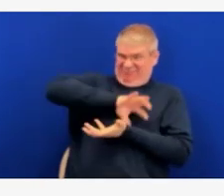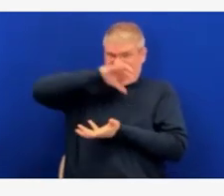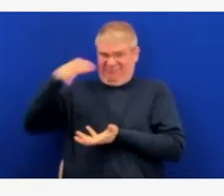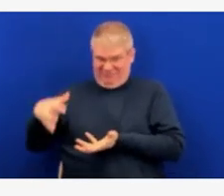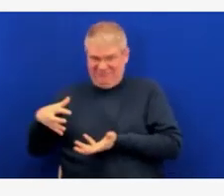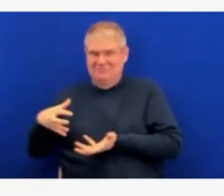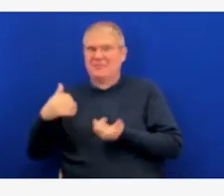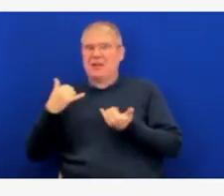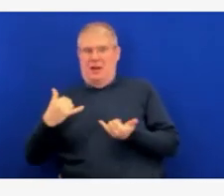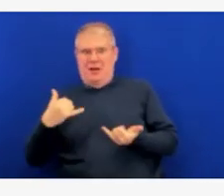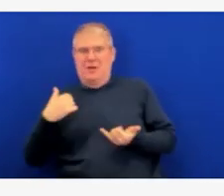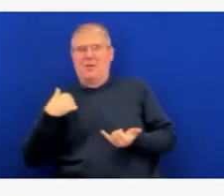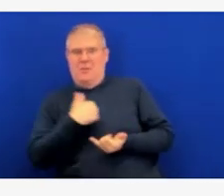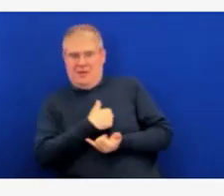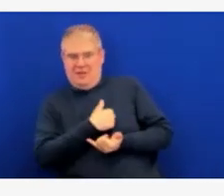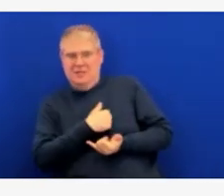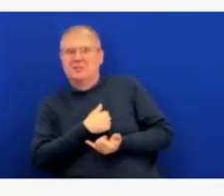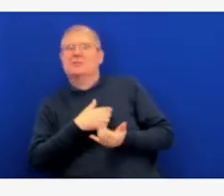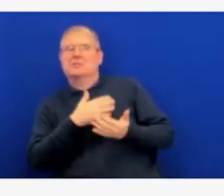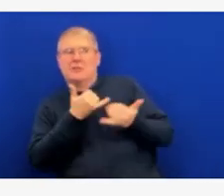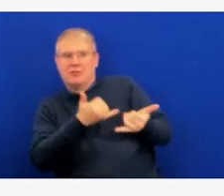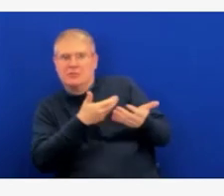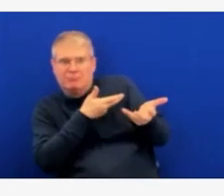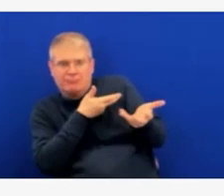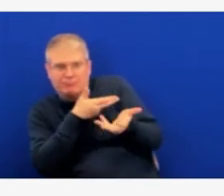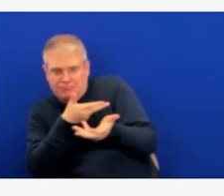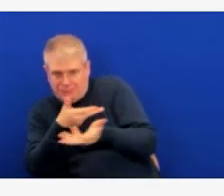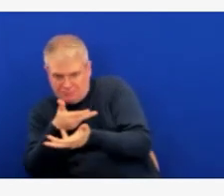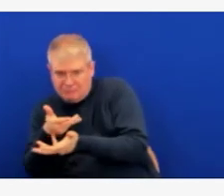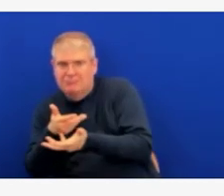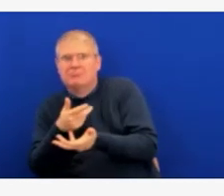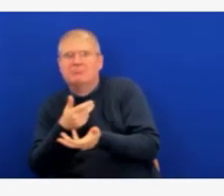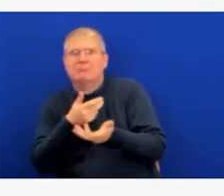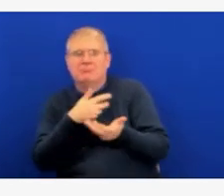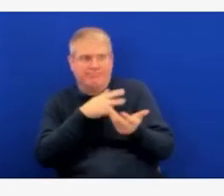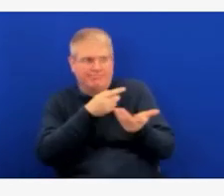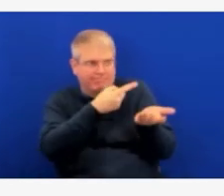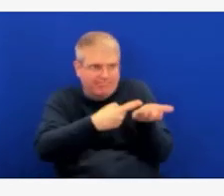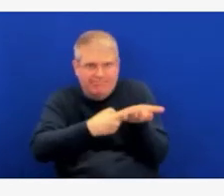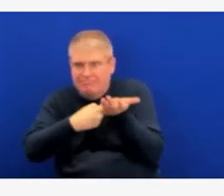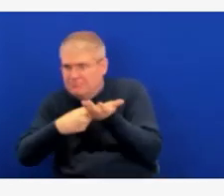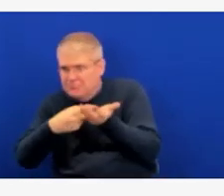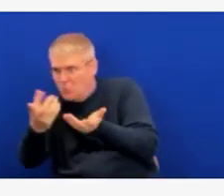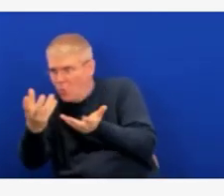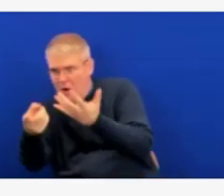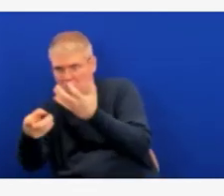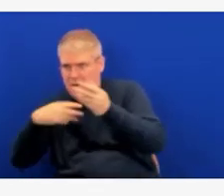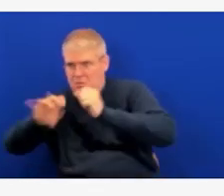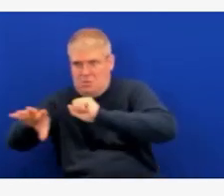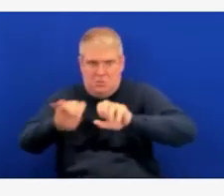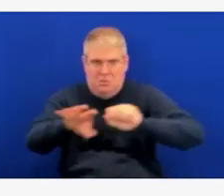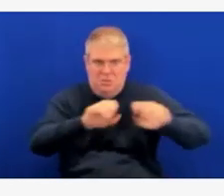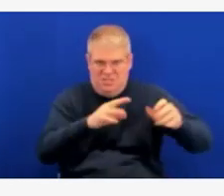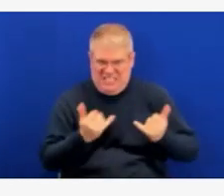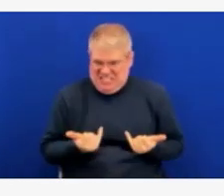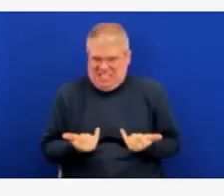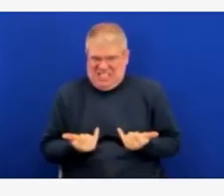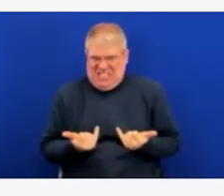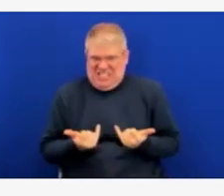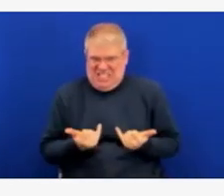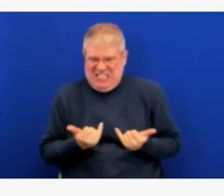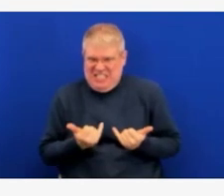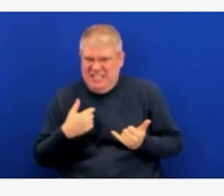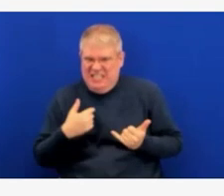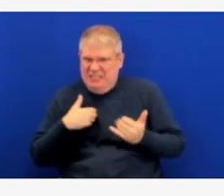with where those doses get redistributed. And they are making those decisions in collaboration with the pediatric